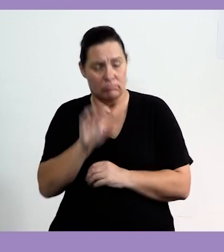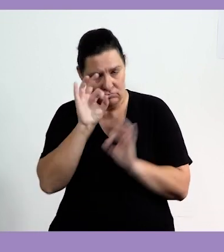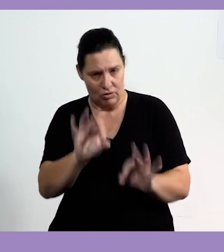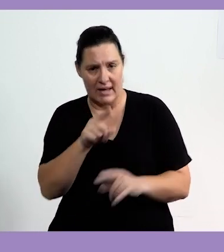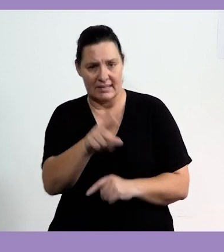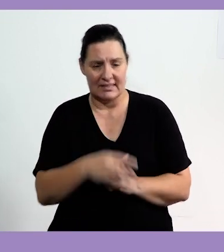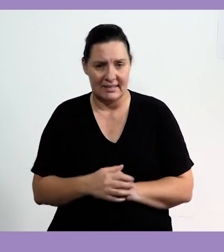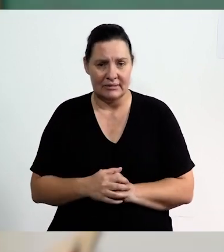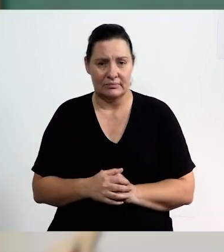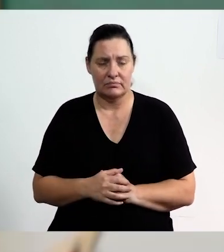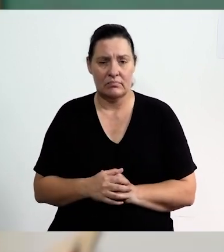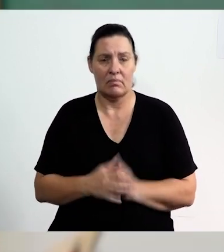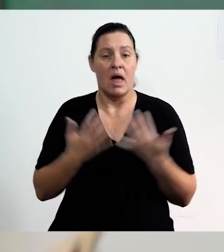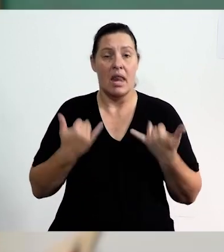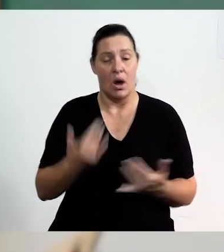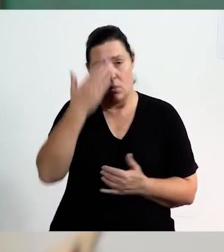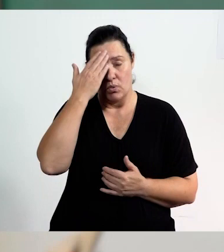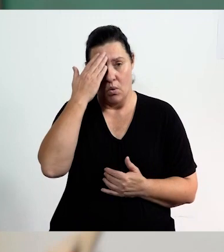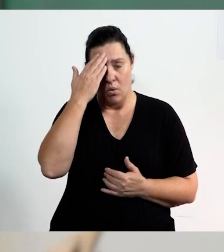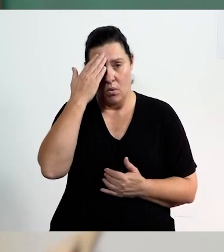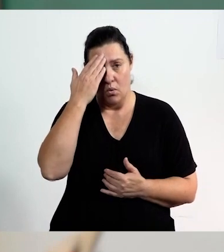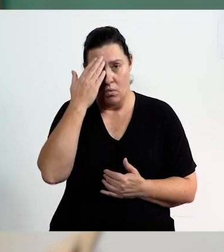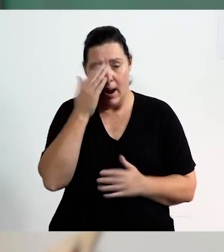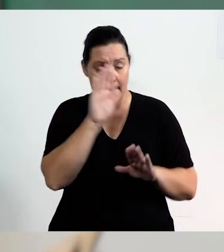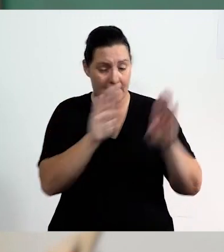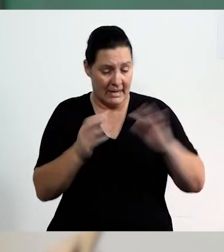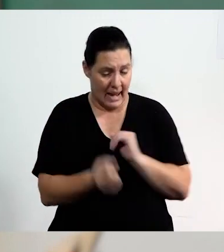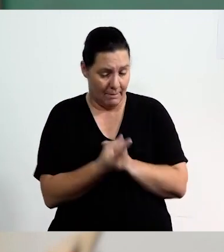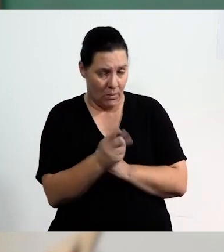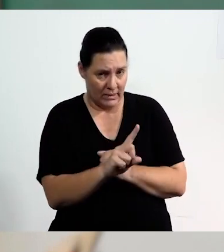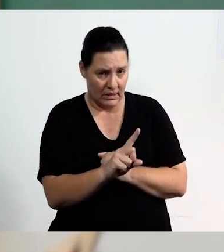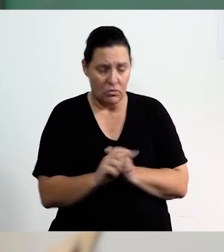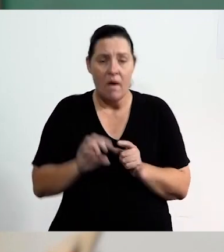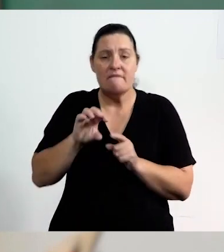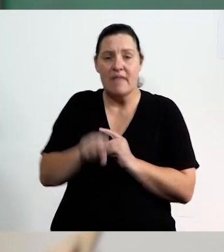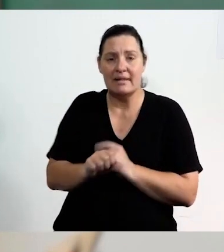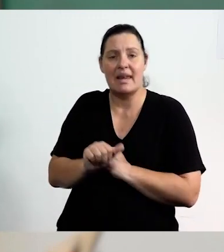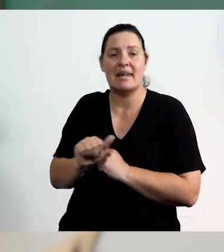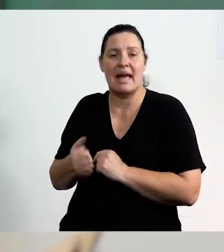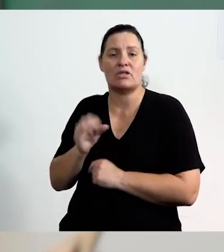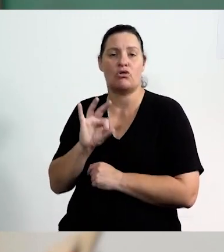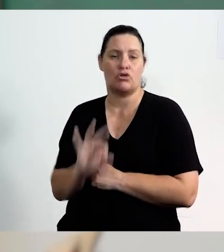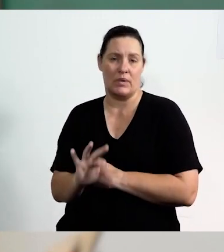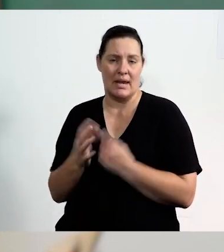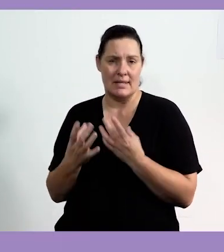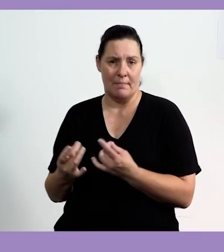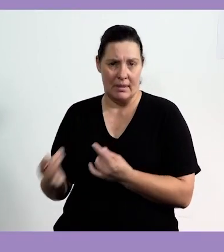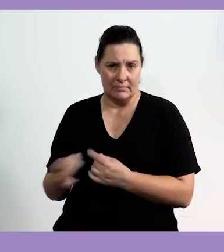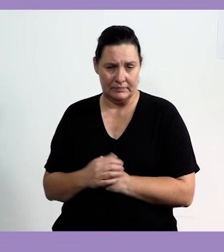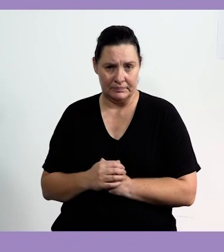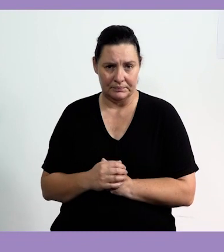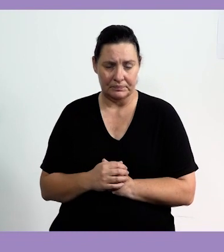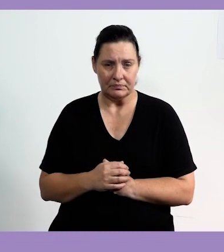time then you are correct. Now that we know what is going on in this pattern, let us find the next three